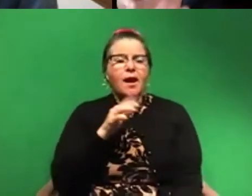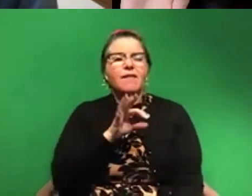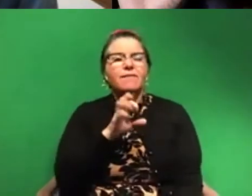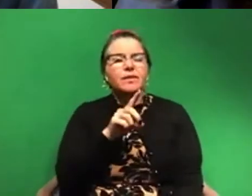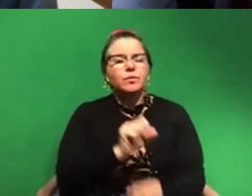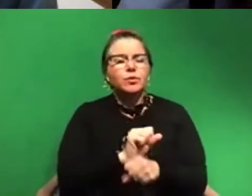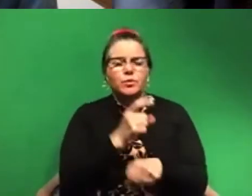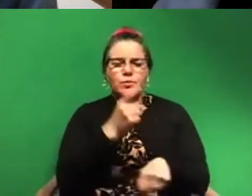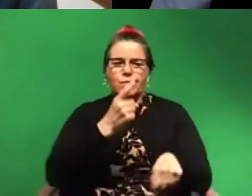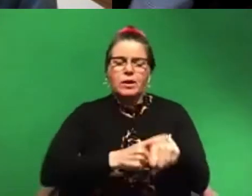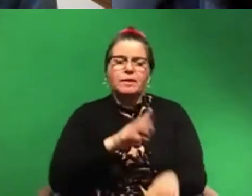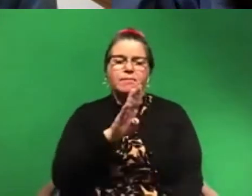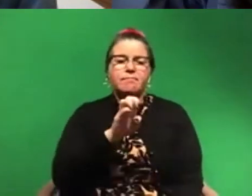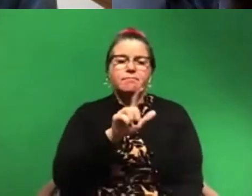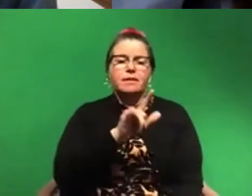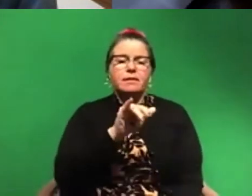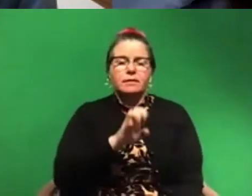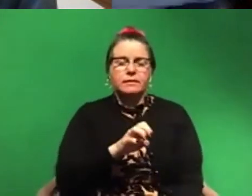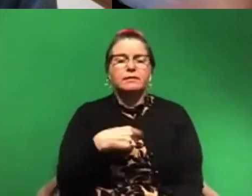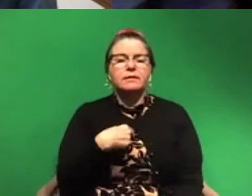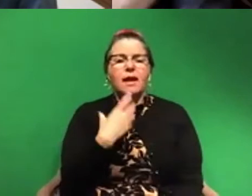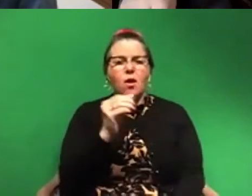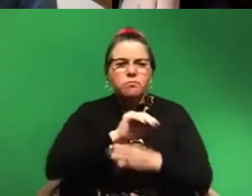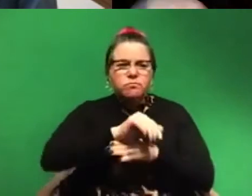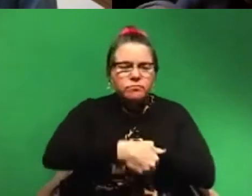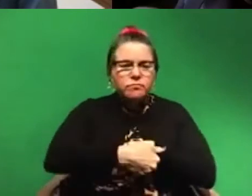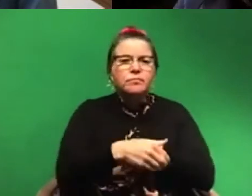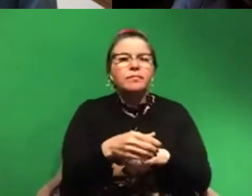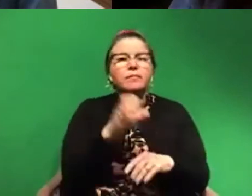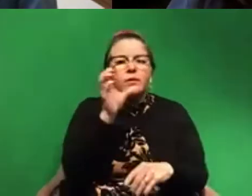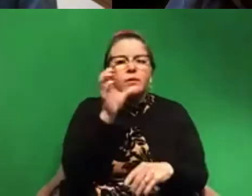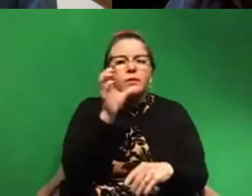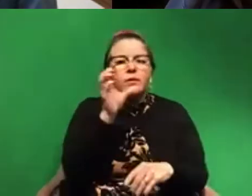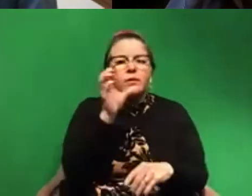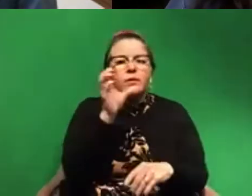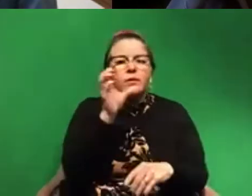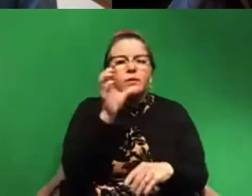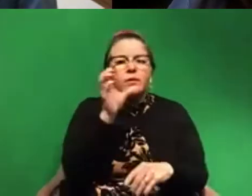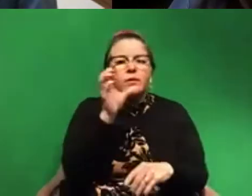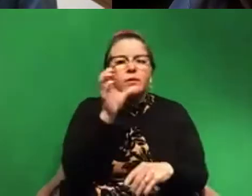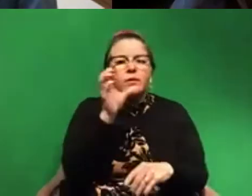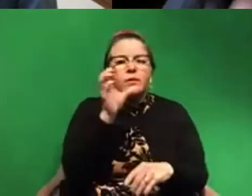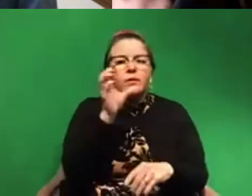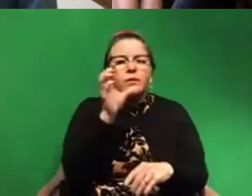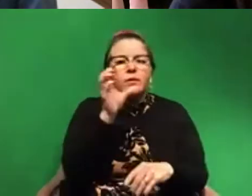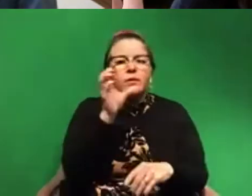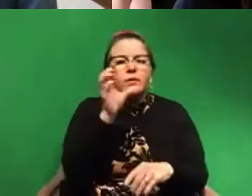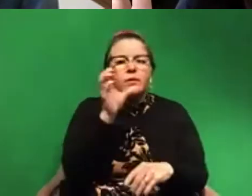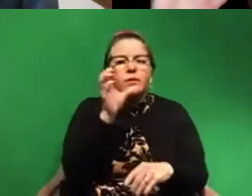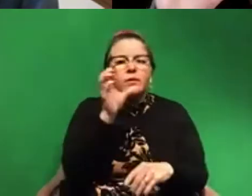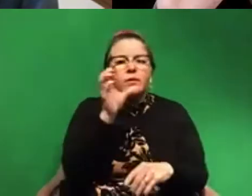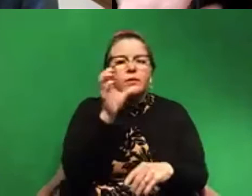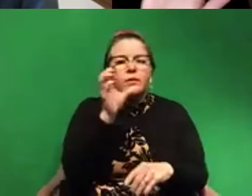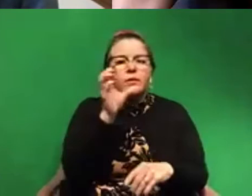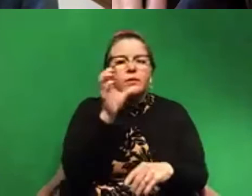a nocturnal organism. So I had my goggles on and I turned my light off and swam through it. And it was so magical. So if you ever had the opportunity